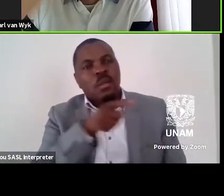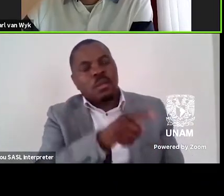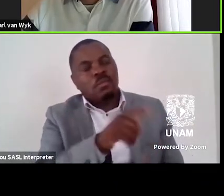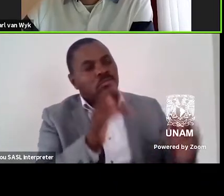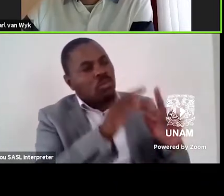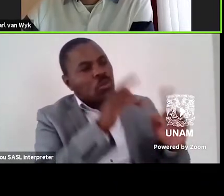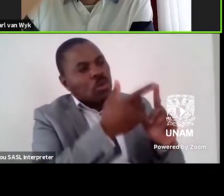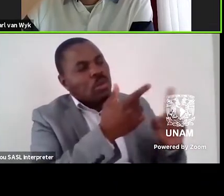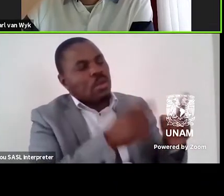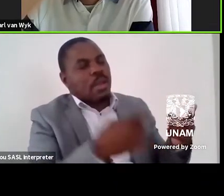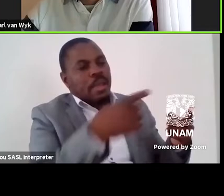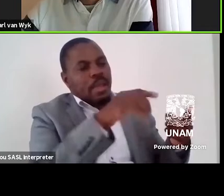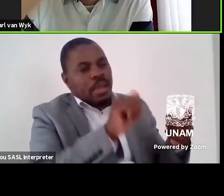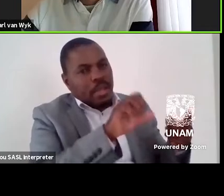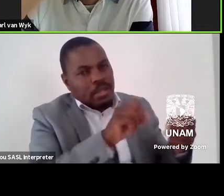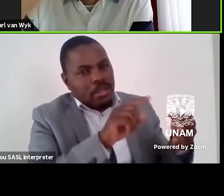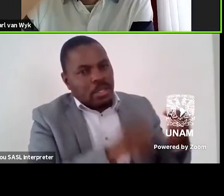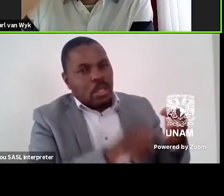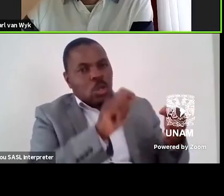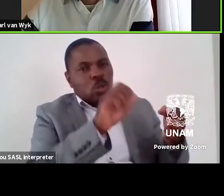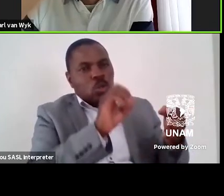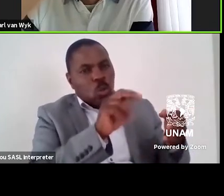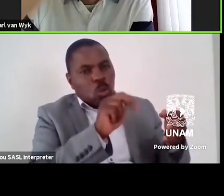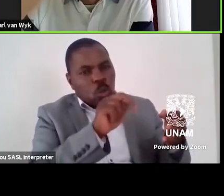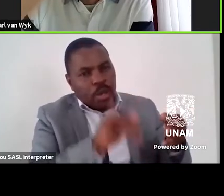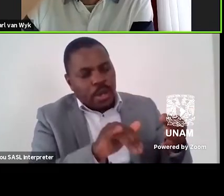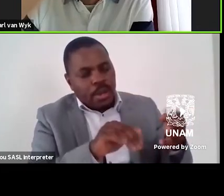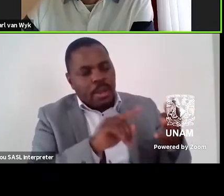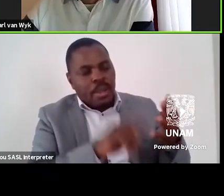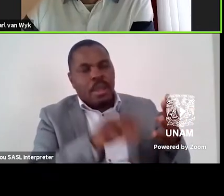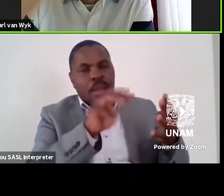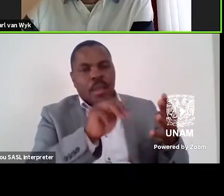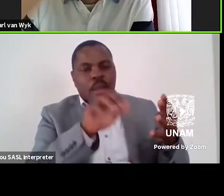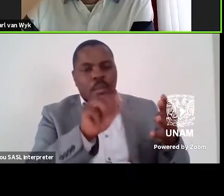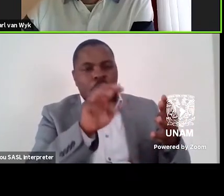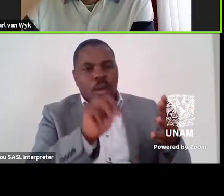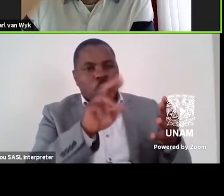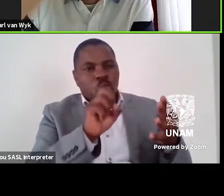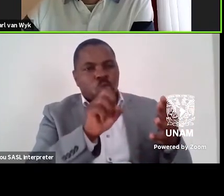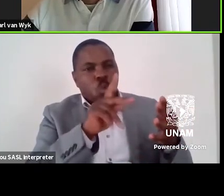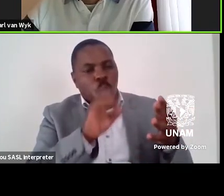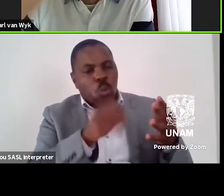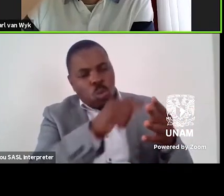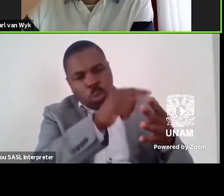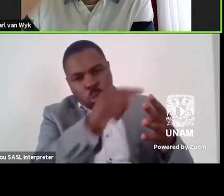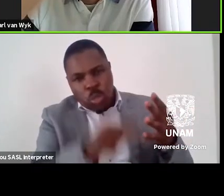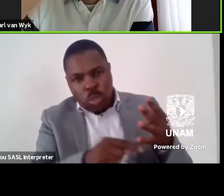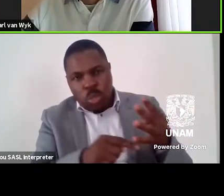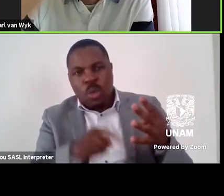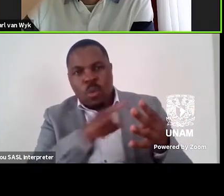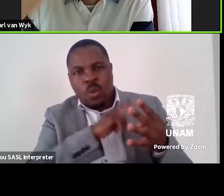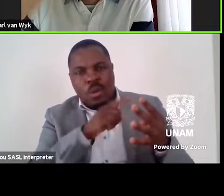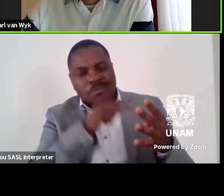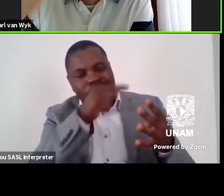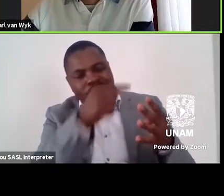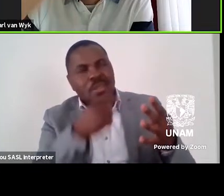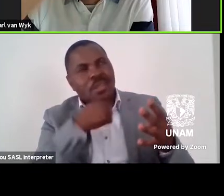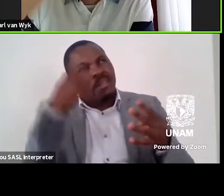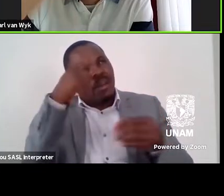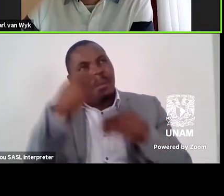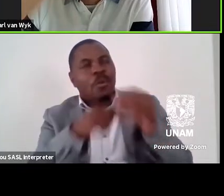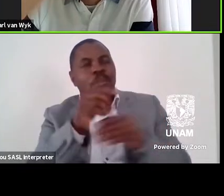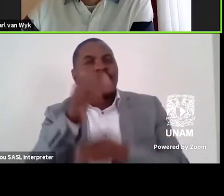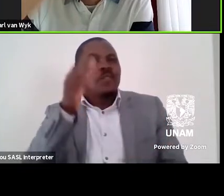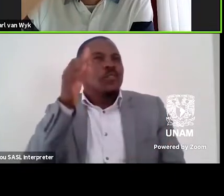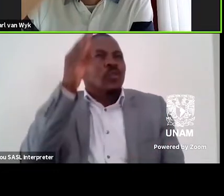William Gass, Toni Cade Bambara, Leslie Mom and Silco as a response to pessimistic ideations of the future, studying the